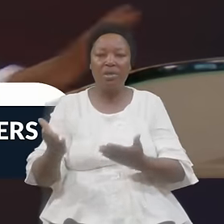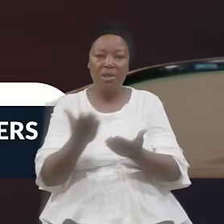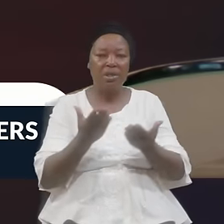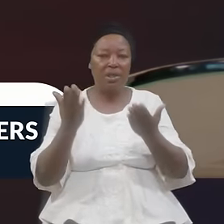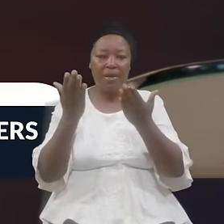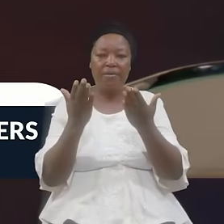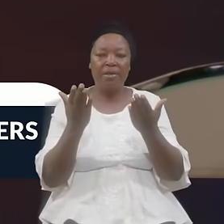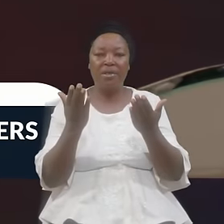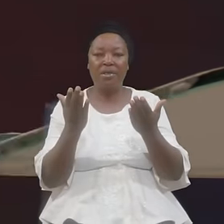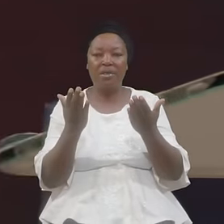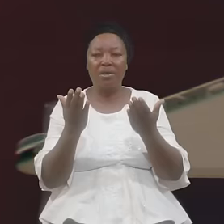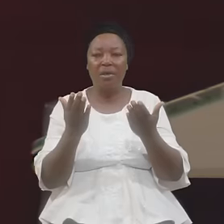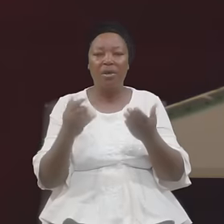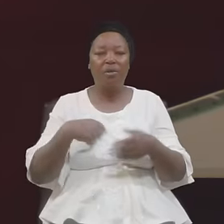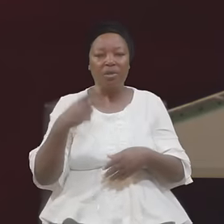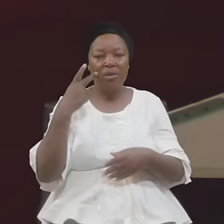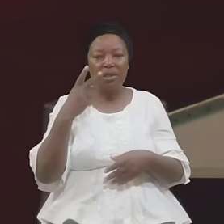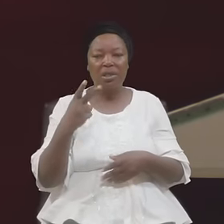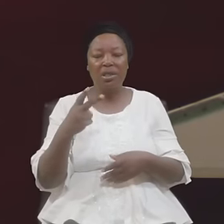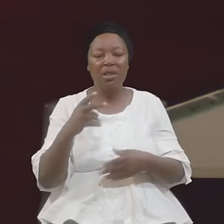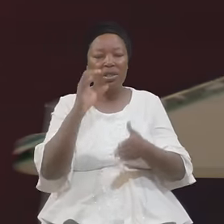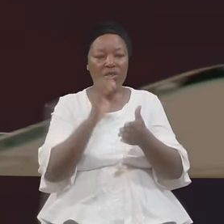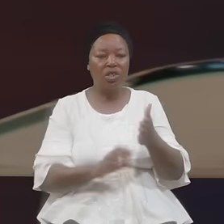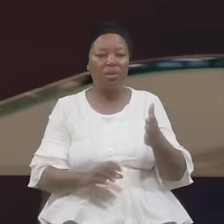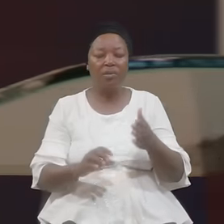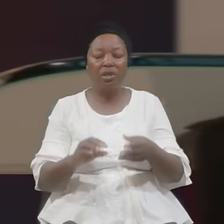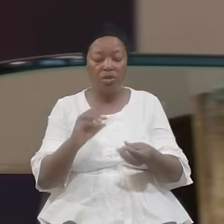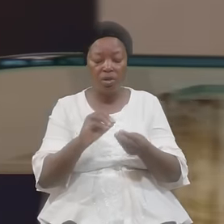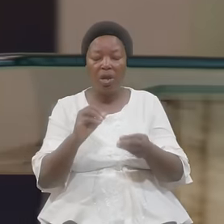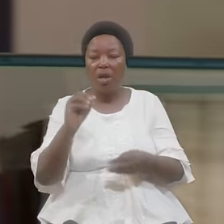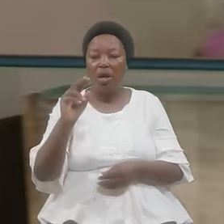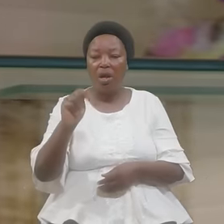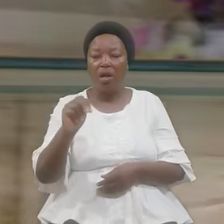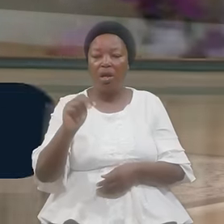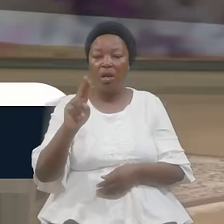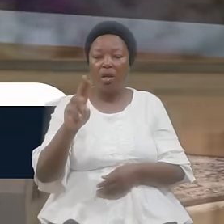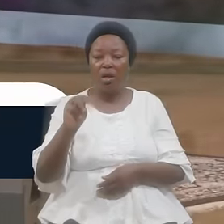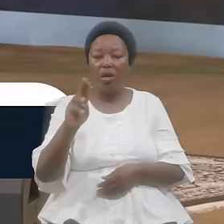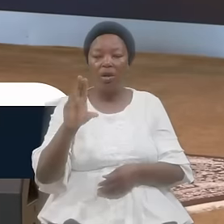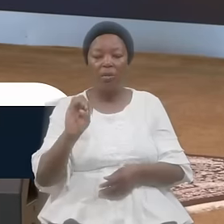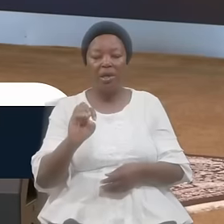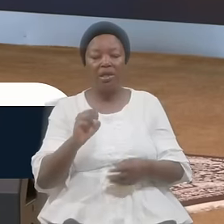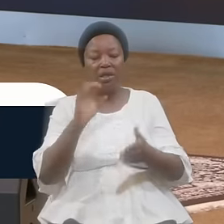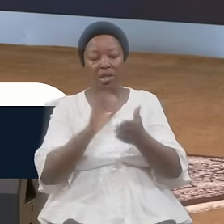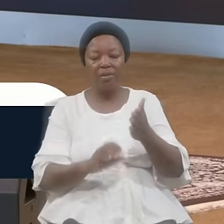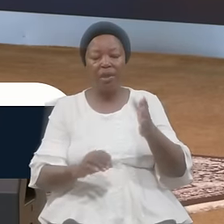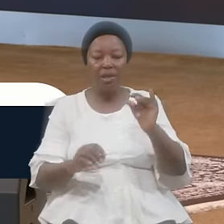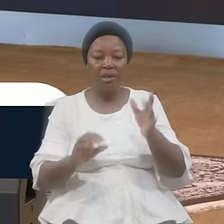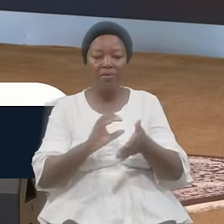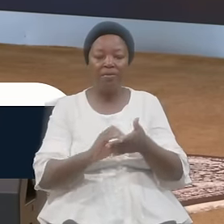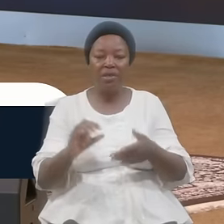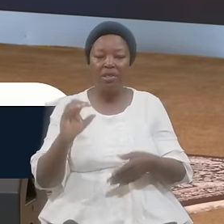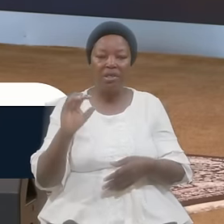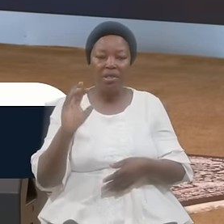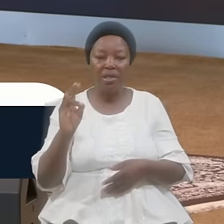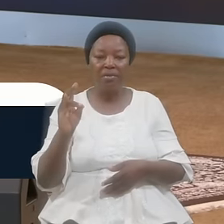We're looking At chapter Each Chain of Numbers We're looking In at verse Seven Verse